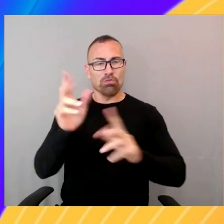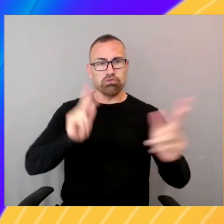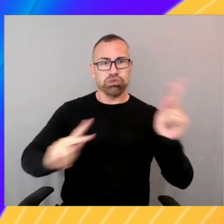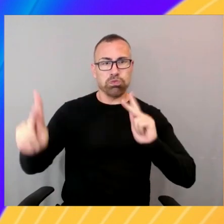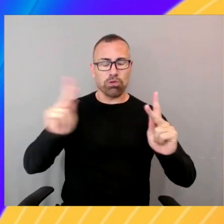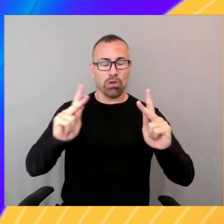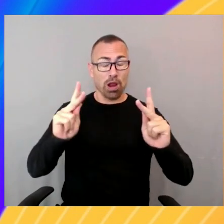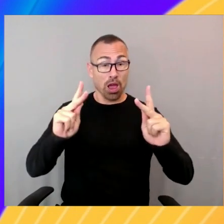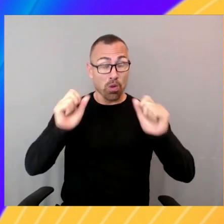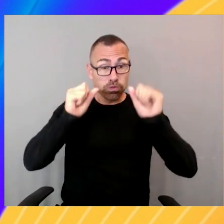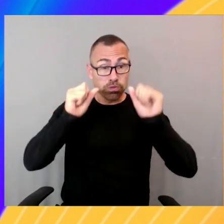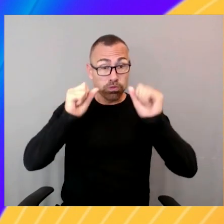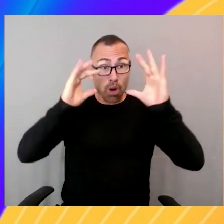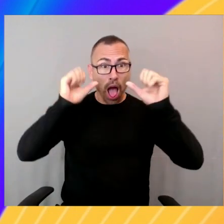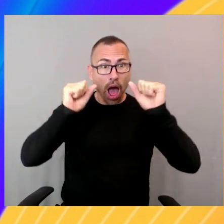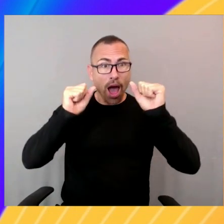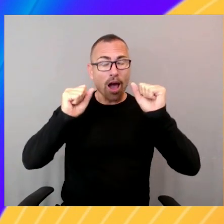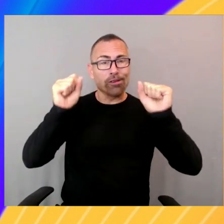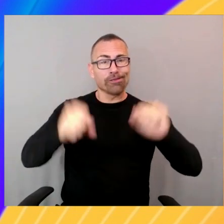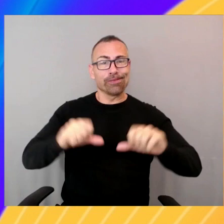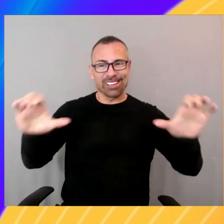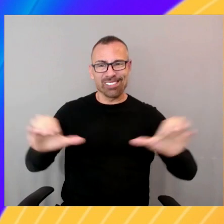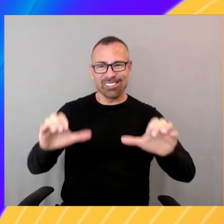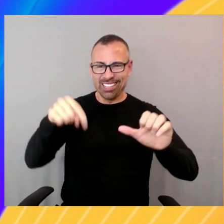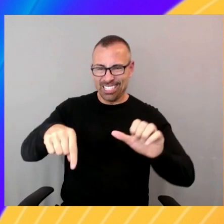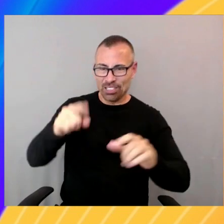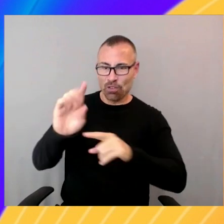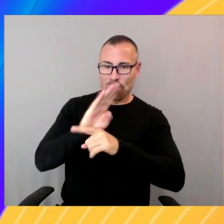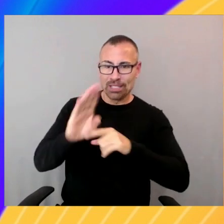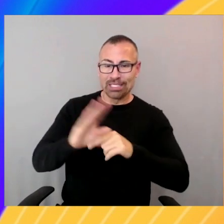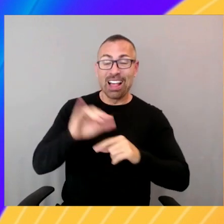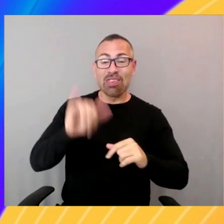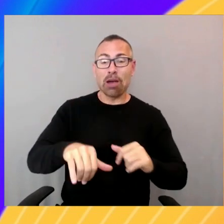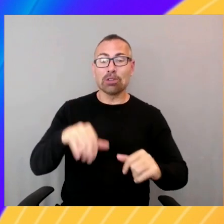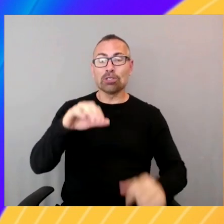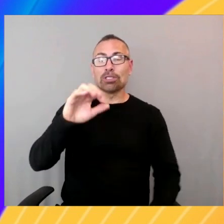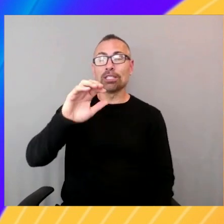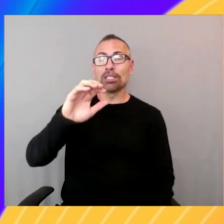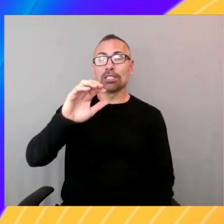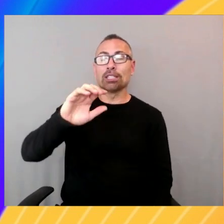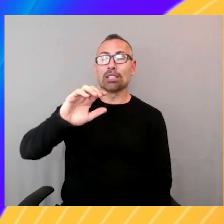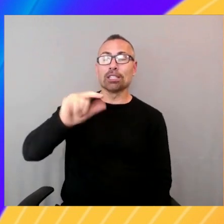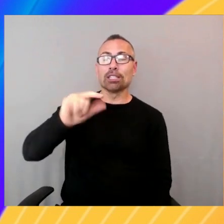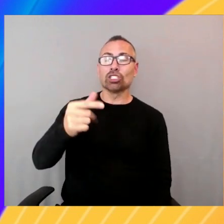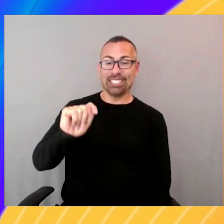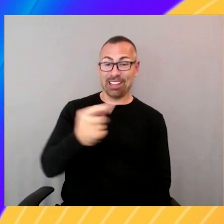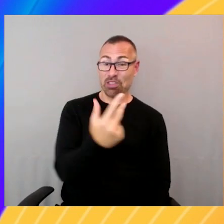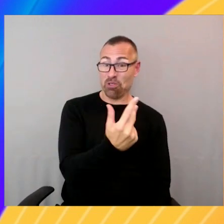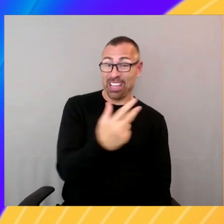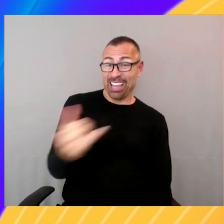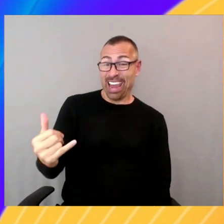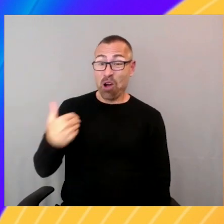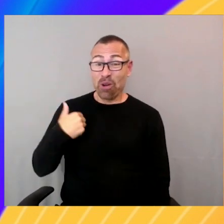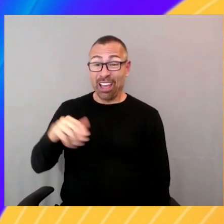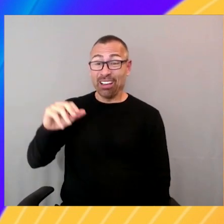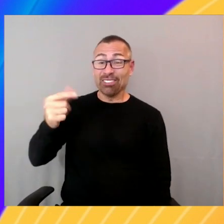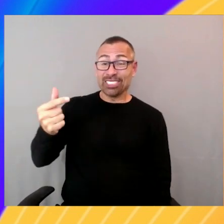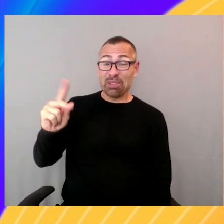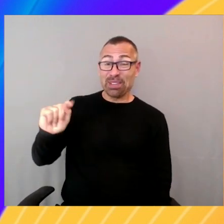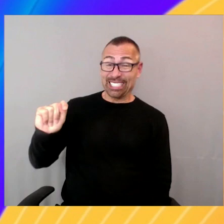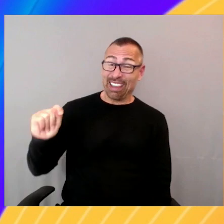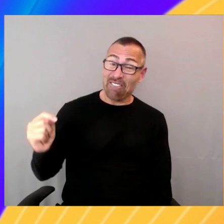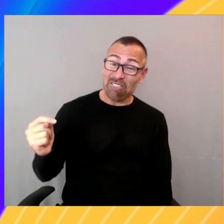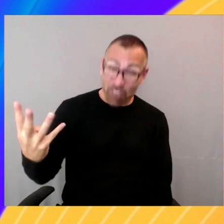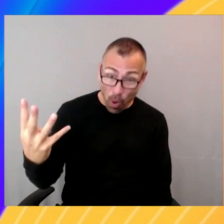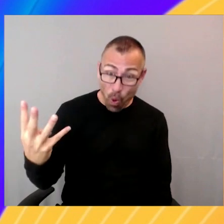I was using GPT-3. That's correct. And now we have GPT-4. Yeah. getting, models are getting more and more powerful. With trillions of data sets and data points. Yeah.